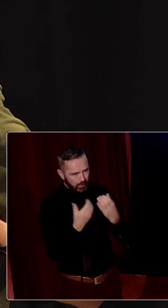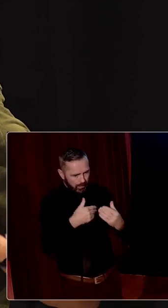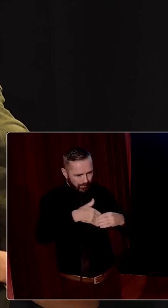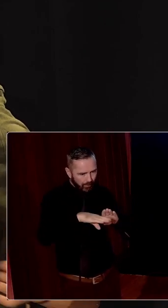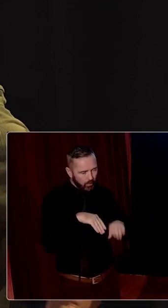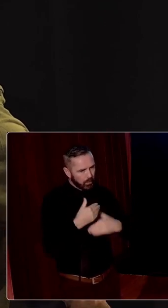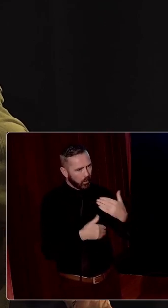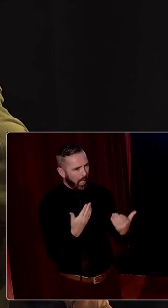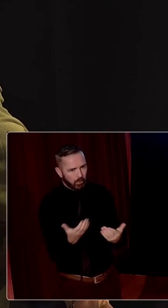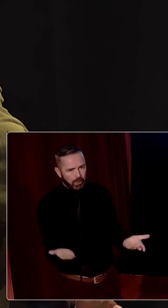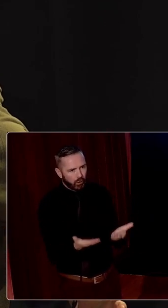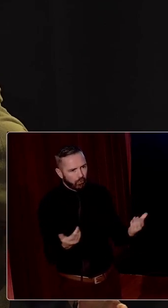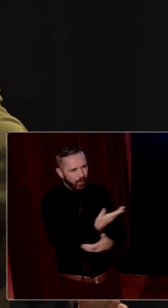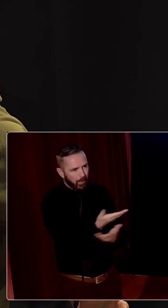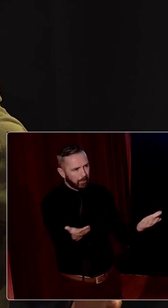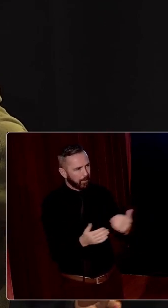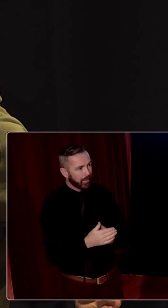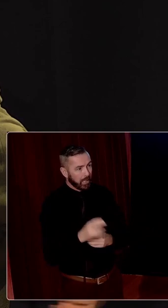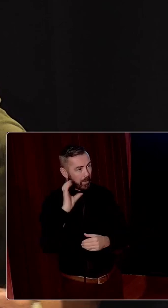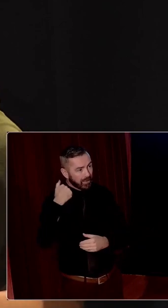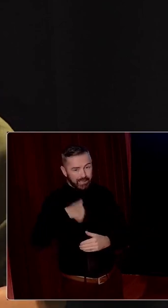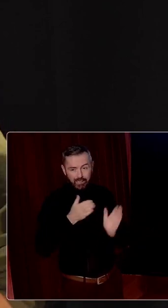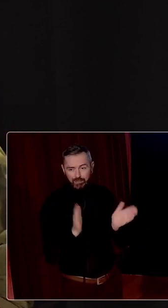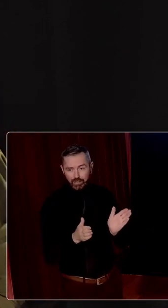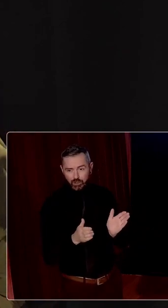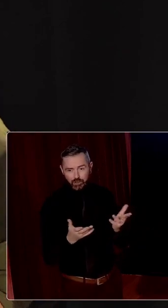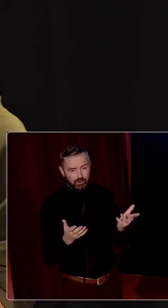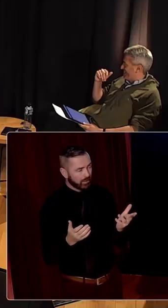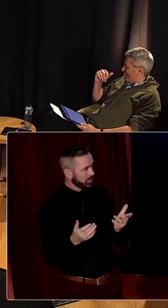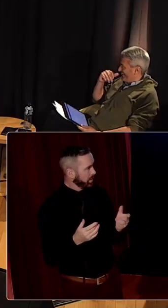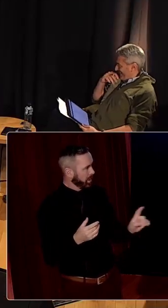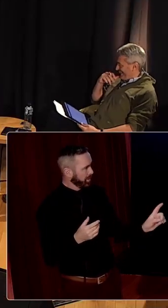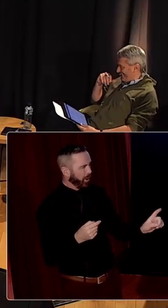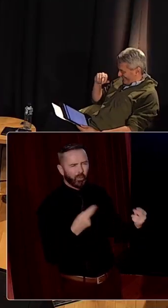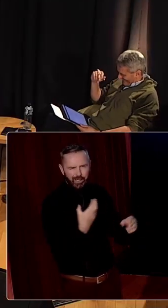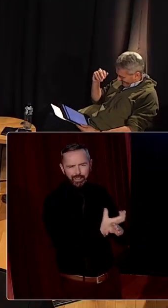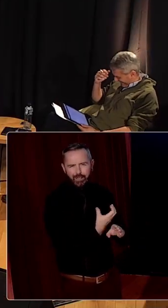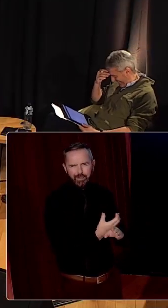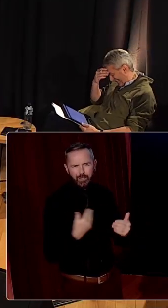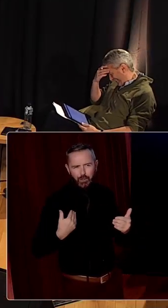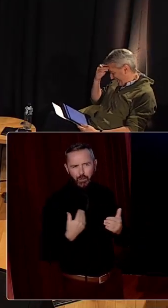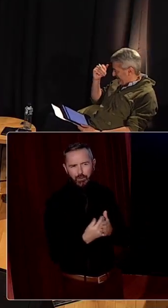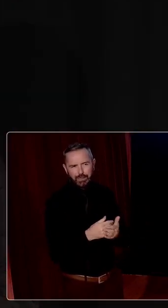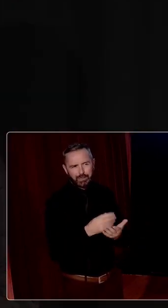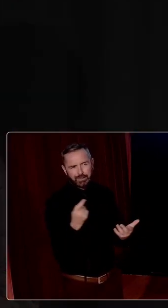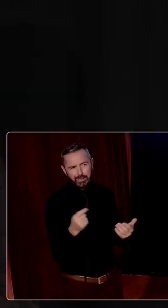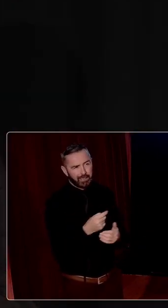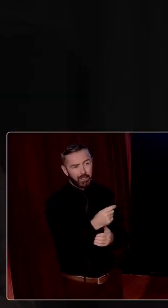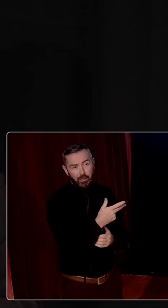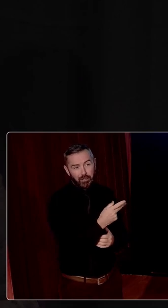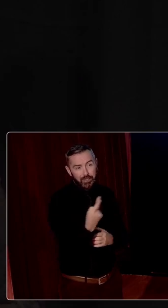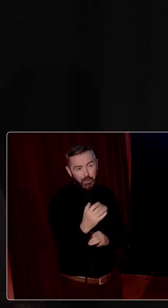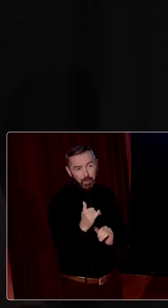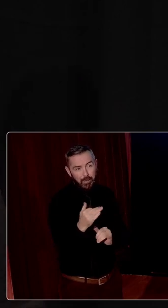of this process? So the decade of centenaries nearly at an end. I don't know whether we're happy or sad about that. We have to keep going to 19, 2032